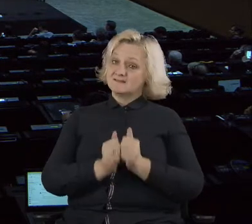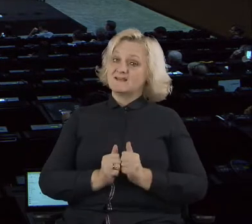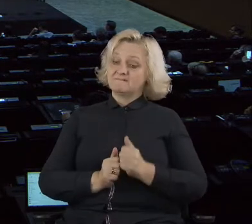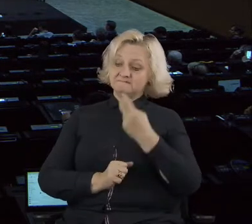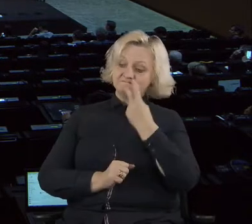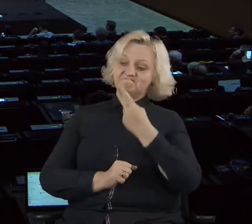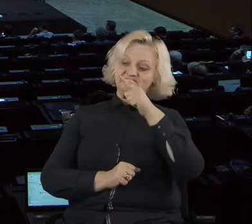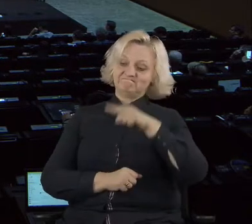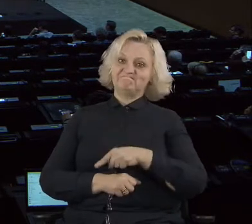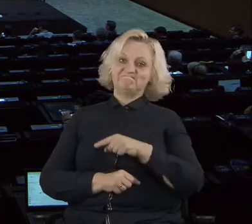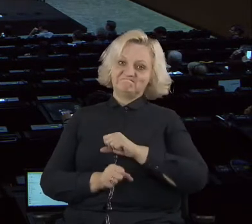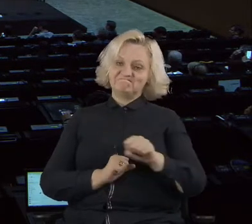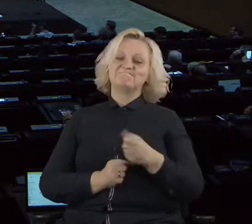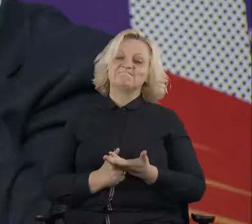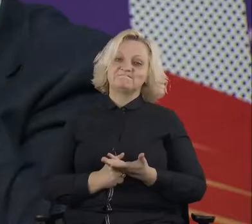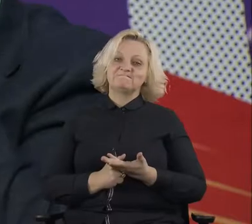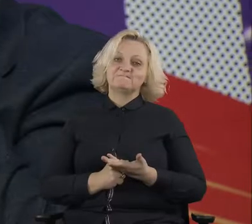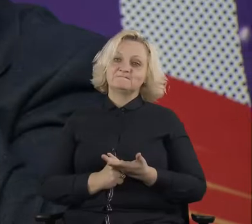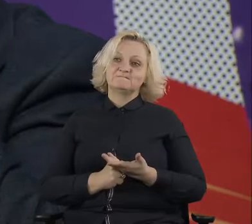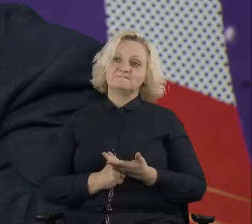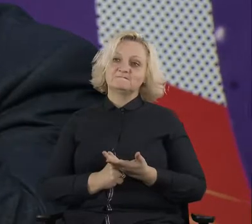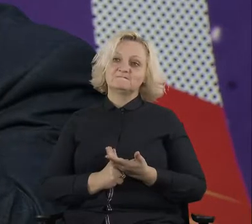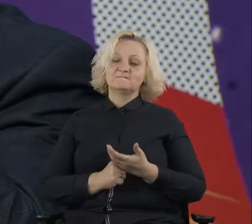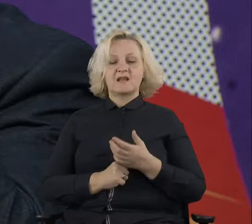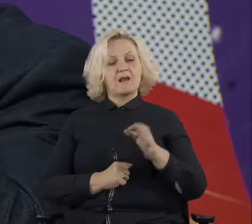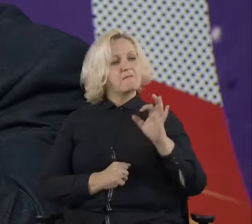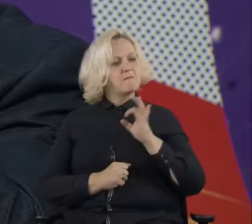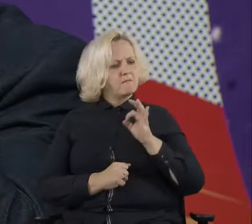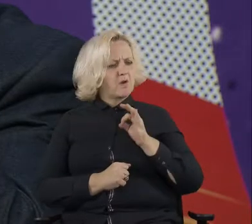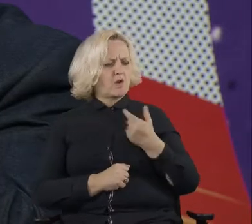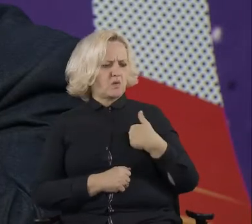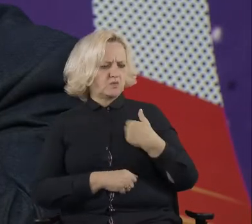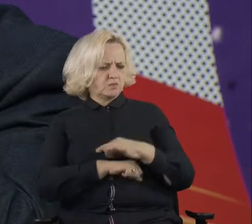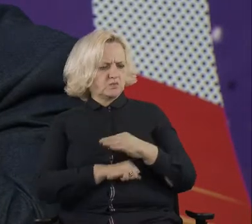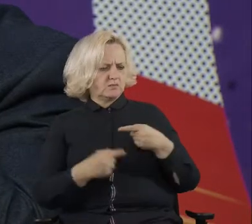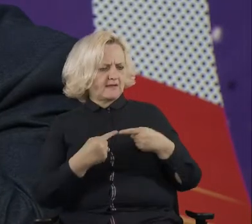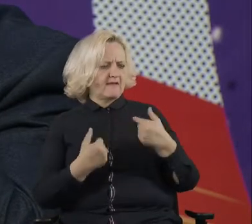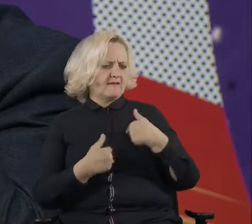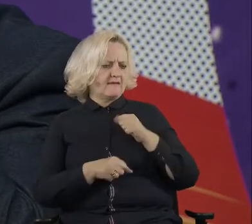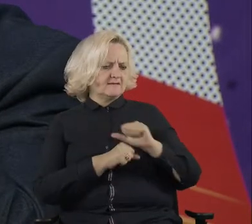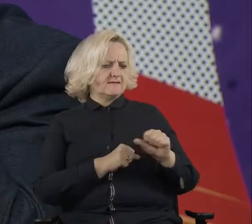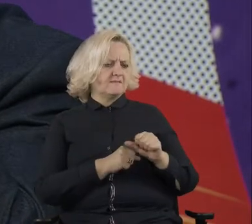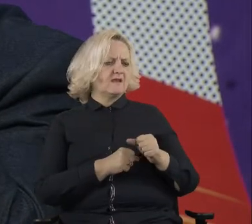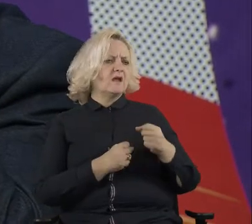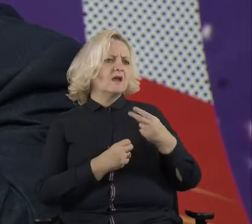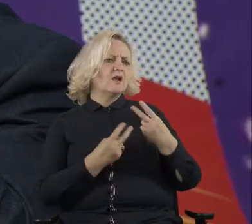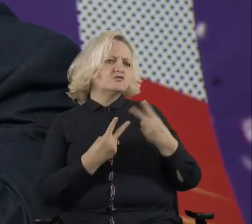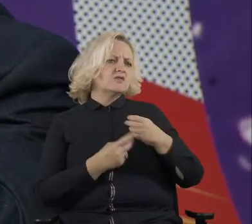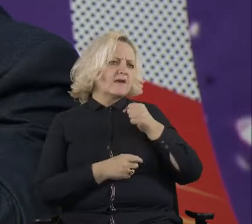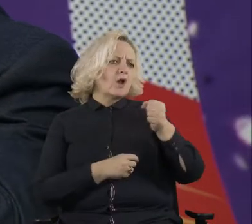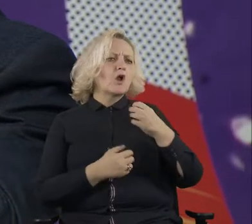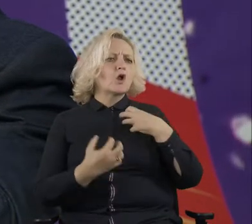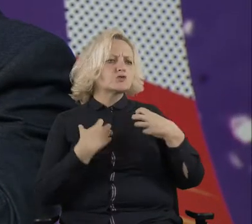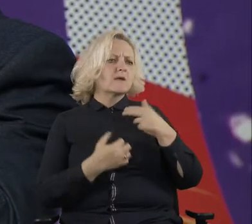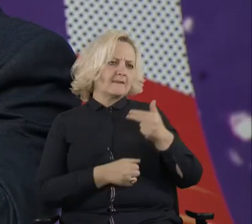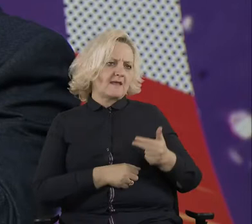I'm trained financial journalist. And we had that feeling, like I spent most of my, uh, years as a reporter reading the